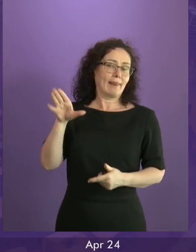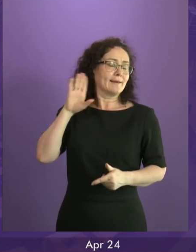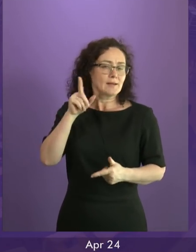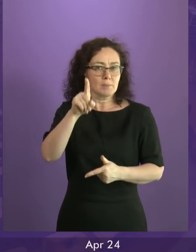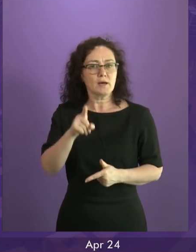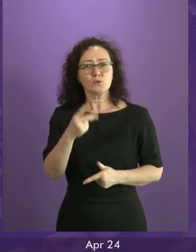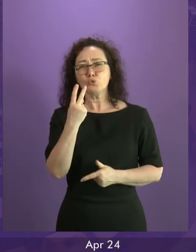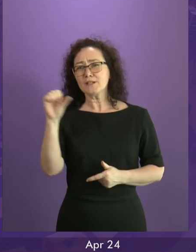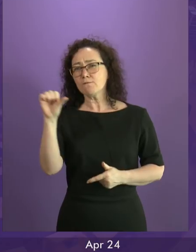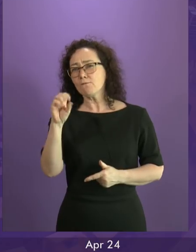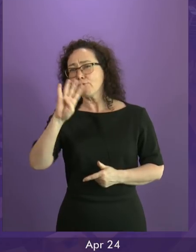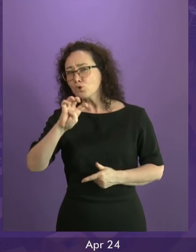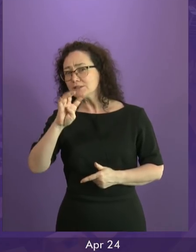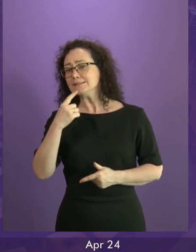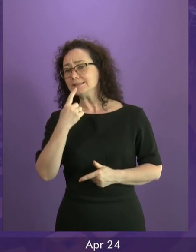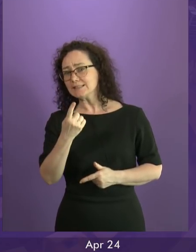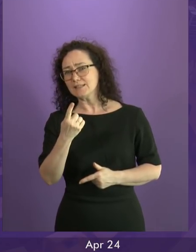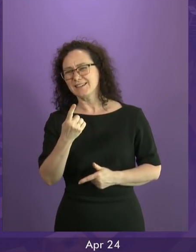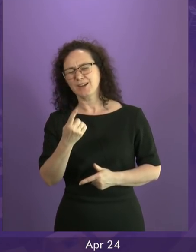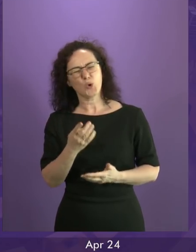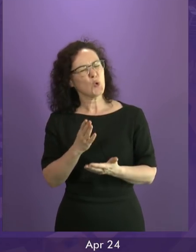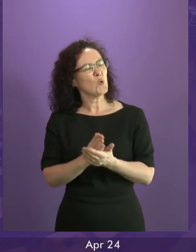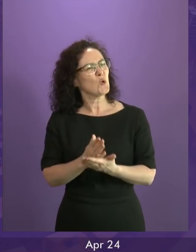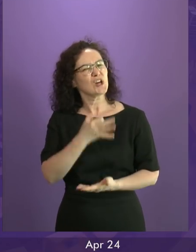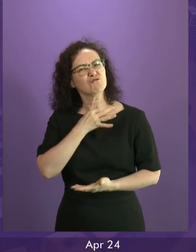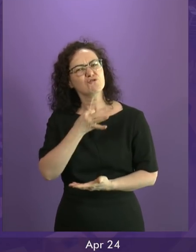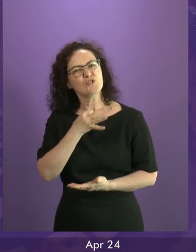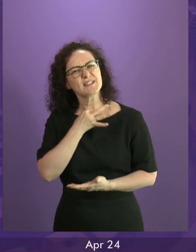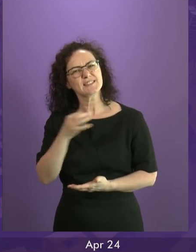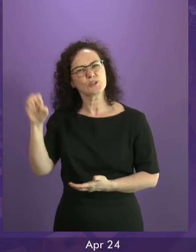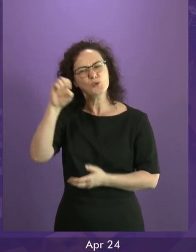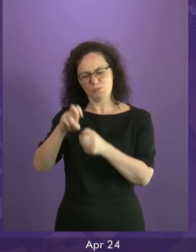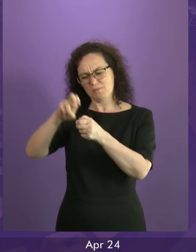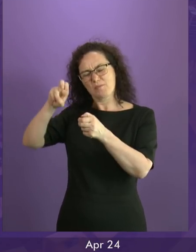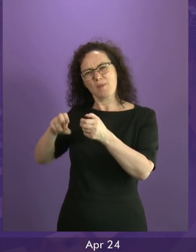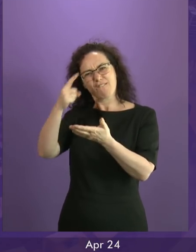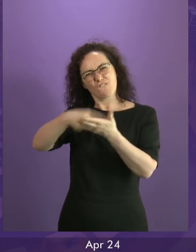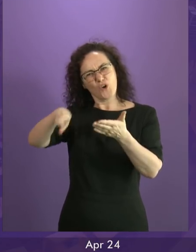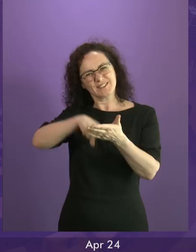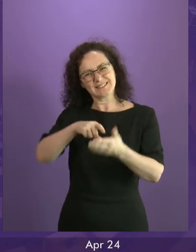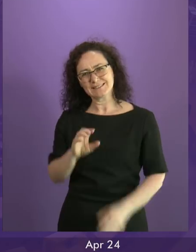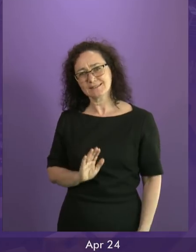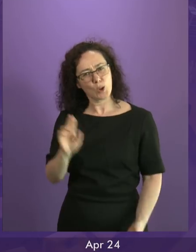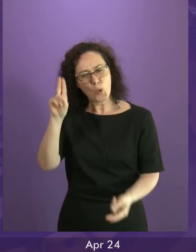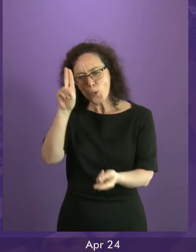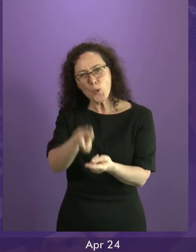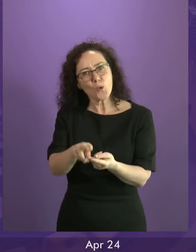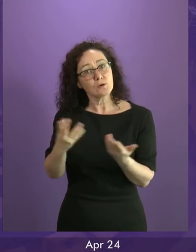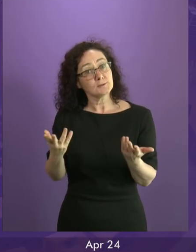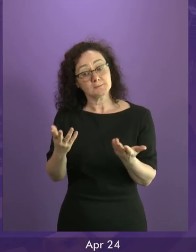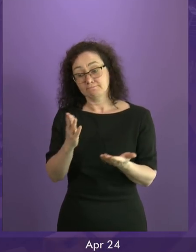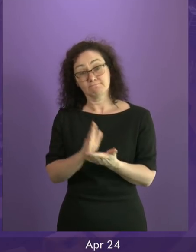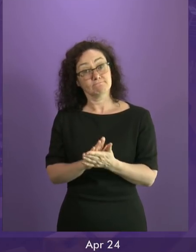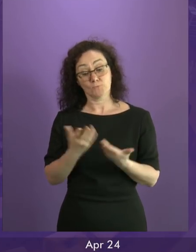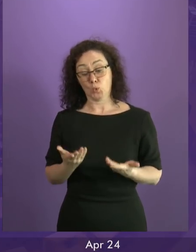who said there was very, very little chance of the UK voting to leave the European Union. So that's the material change